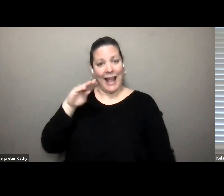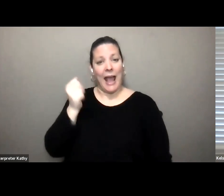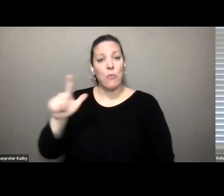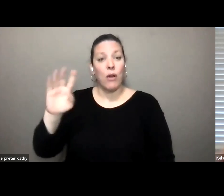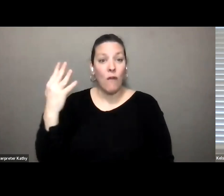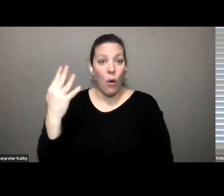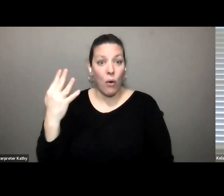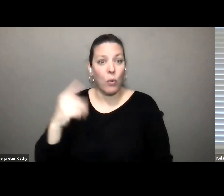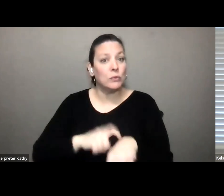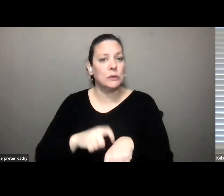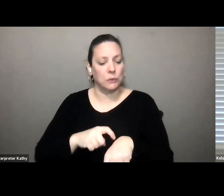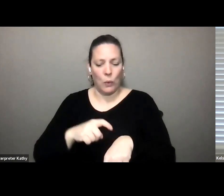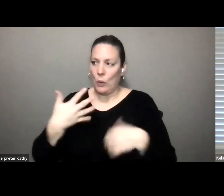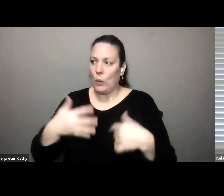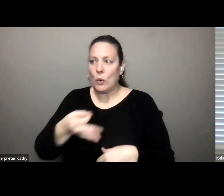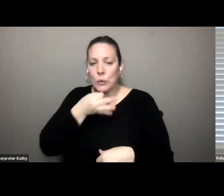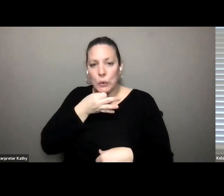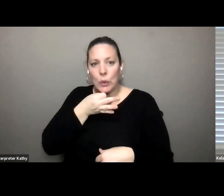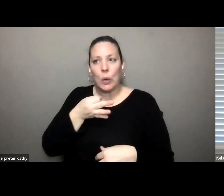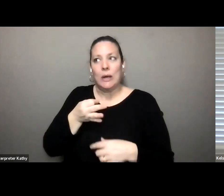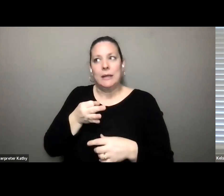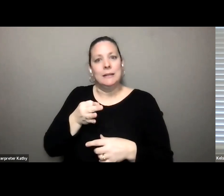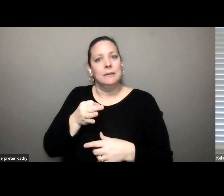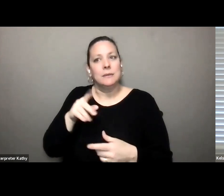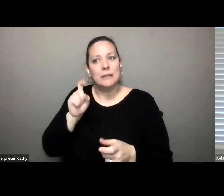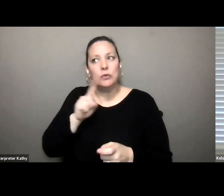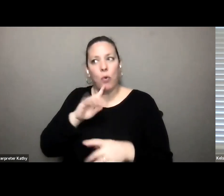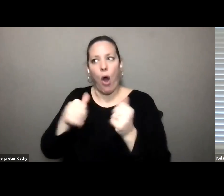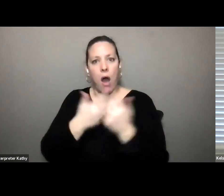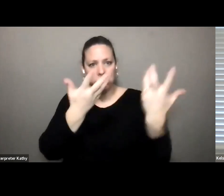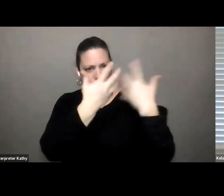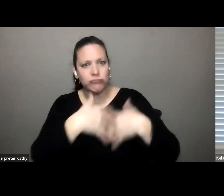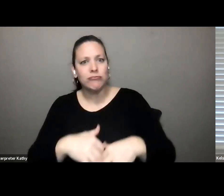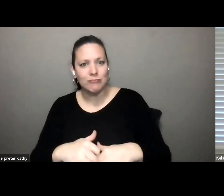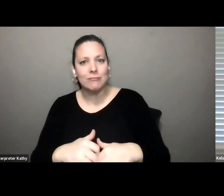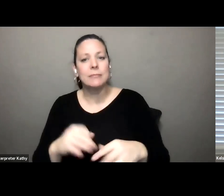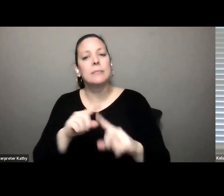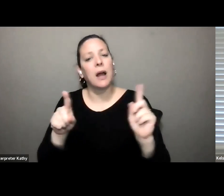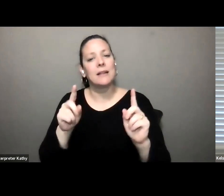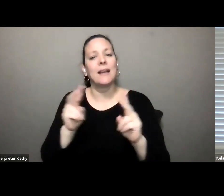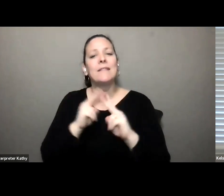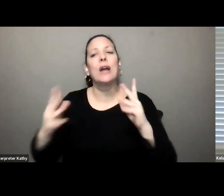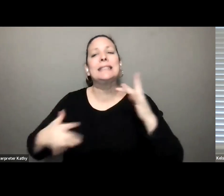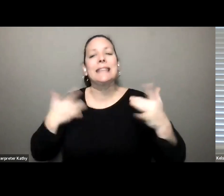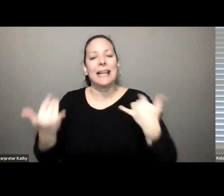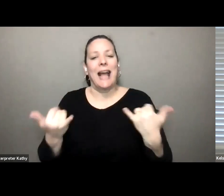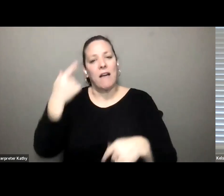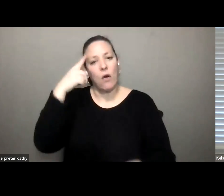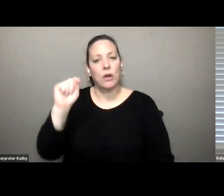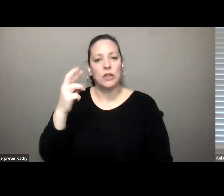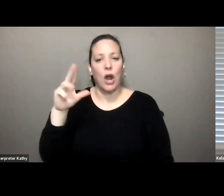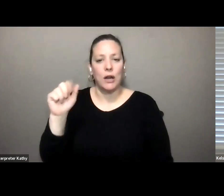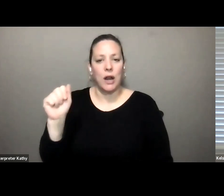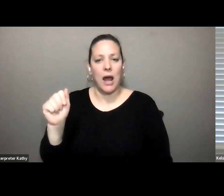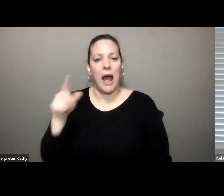right now and in making all the stars align um but it is a very exciting time for tarda and i tremendously